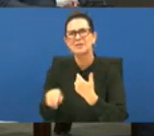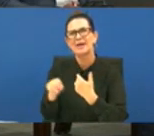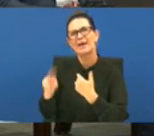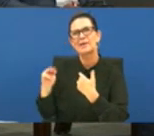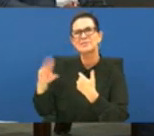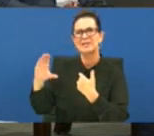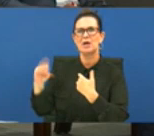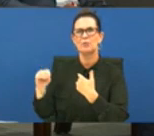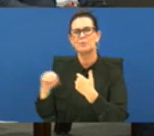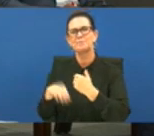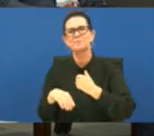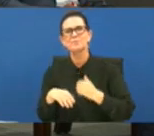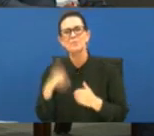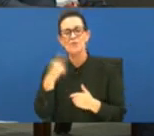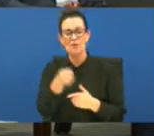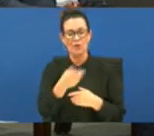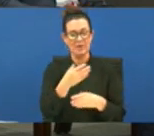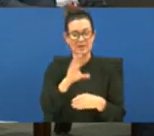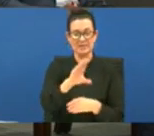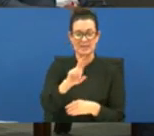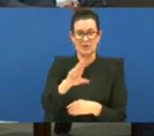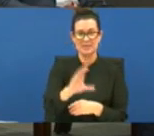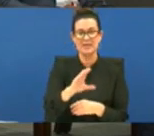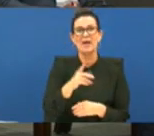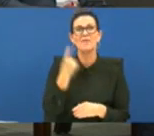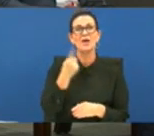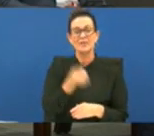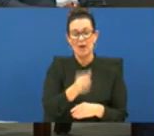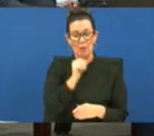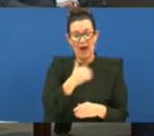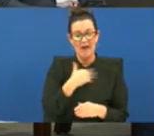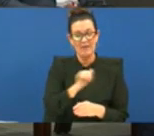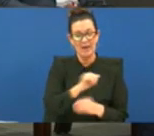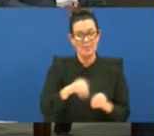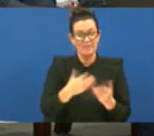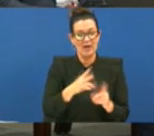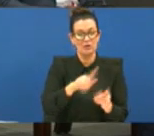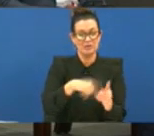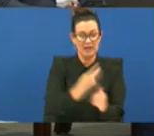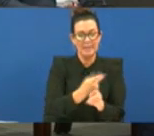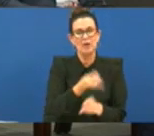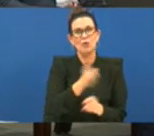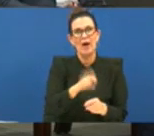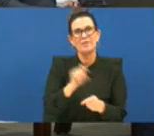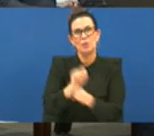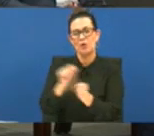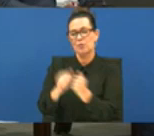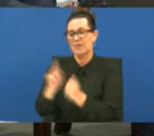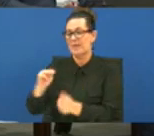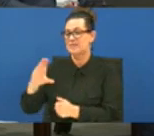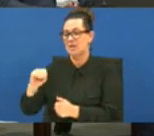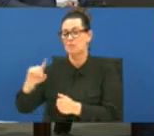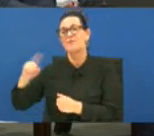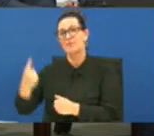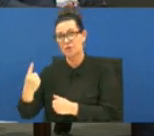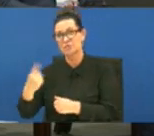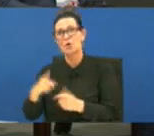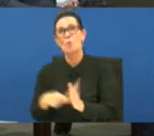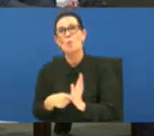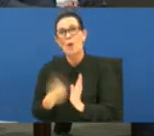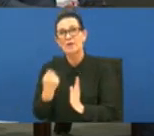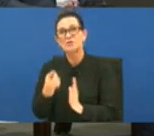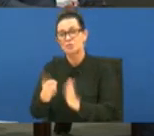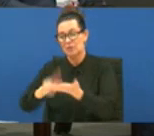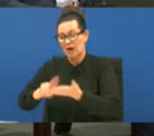the crisis receiving center because it doesn't have a provider type you have to contract with the contract managed care organization first once you contract